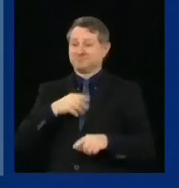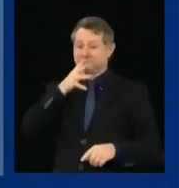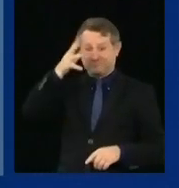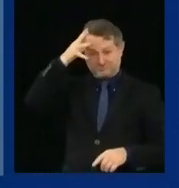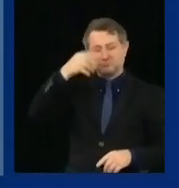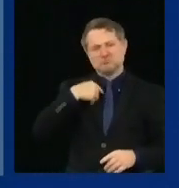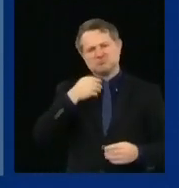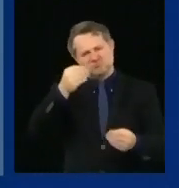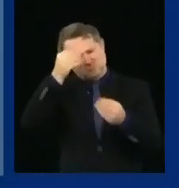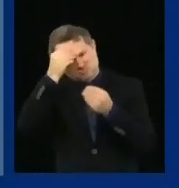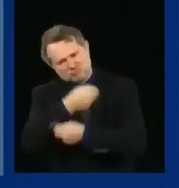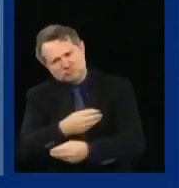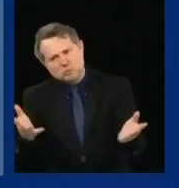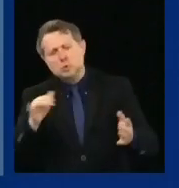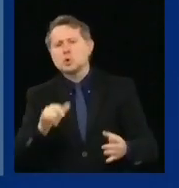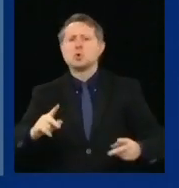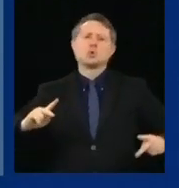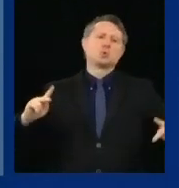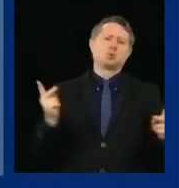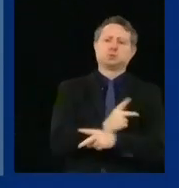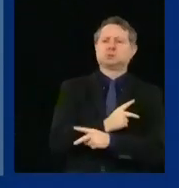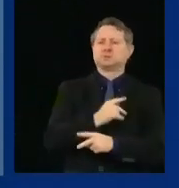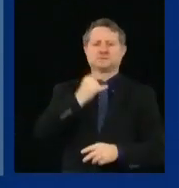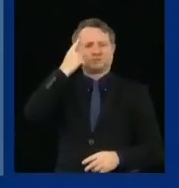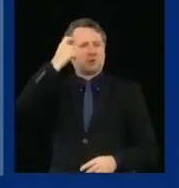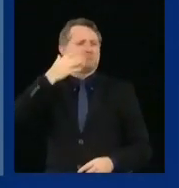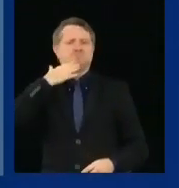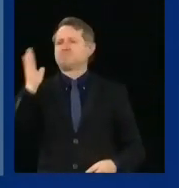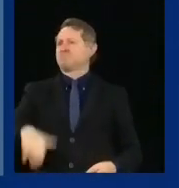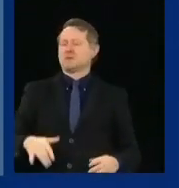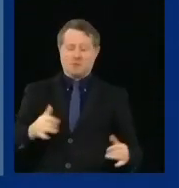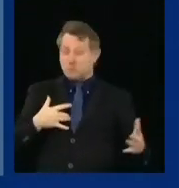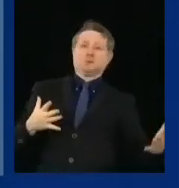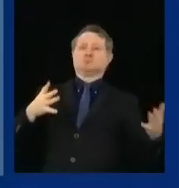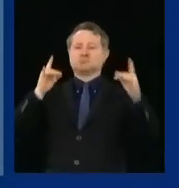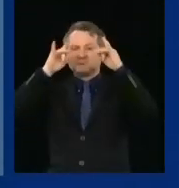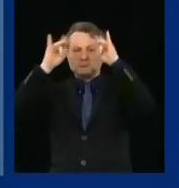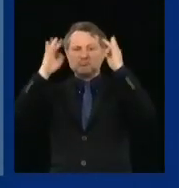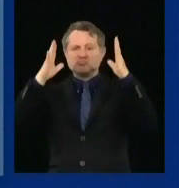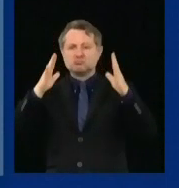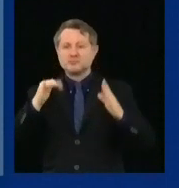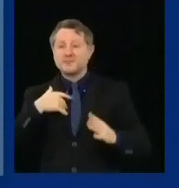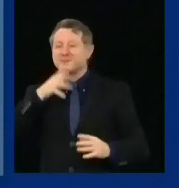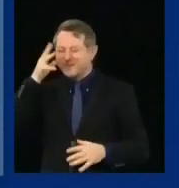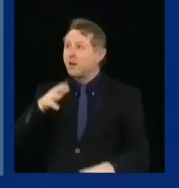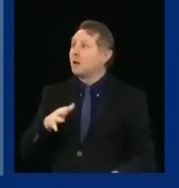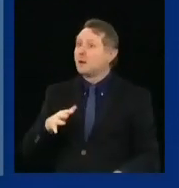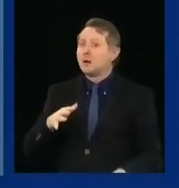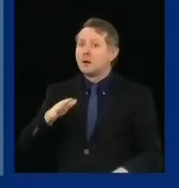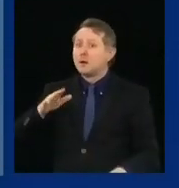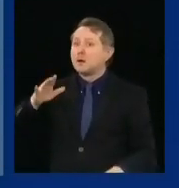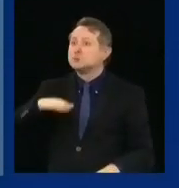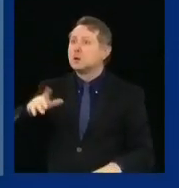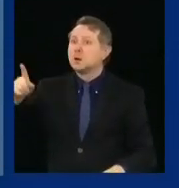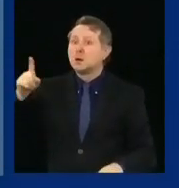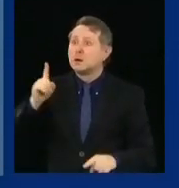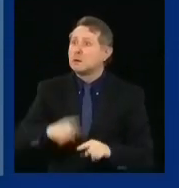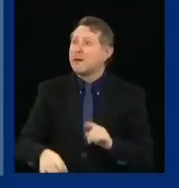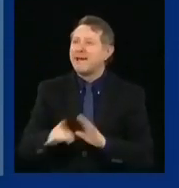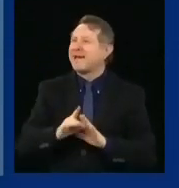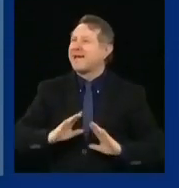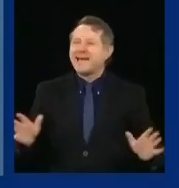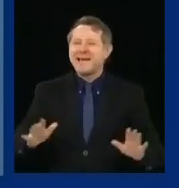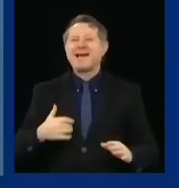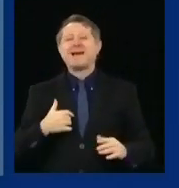To have a child, we thought that children were not especially affected by the virus. To now find out